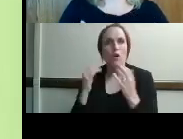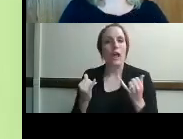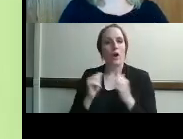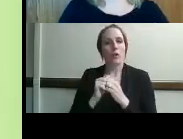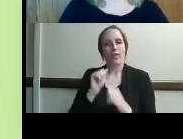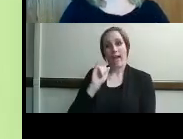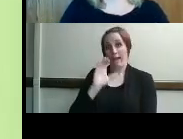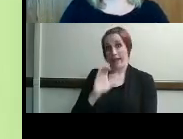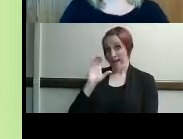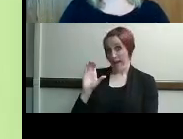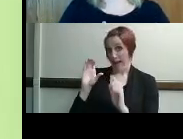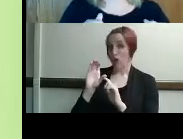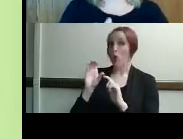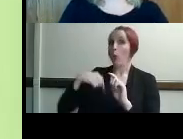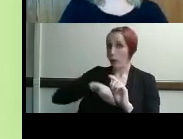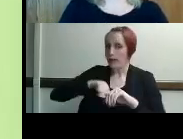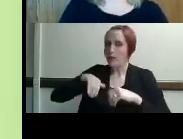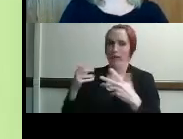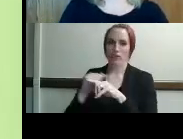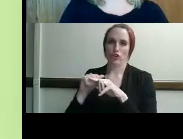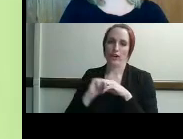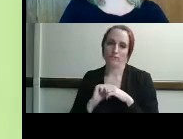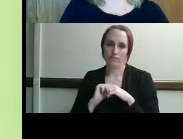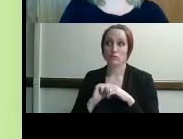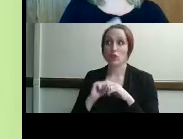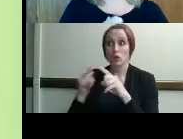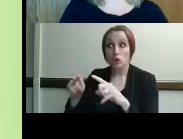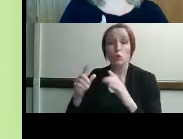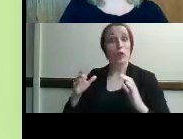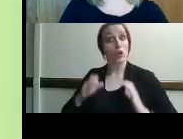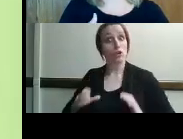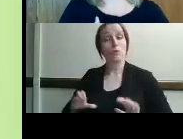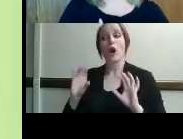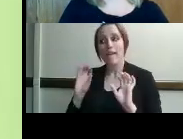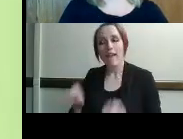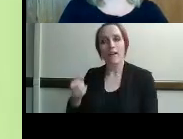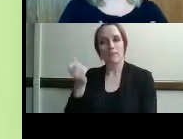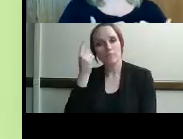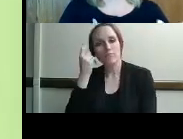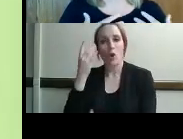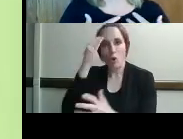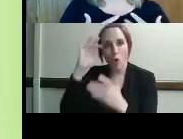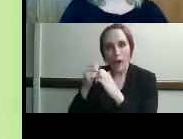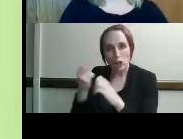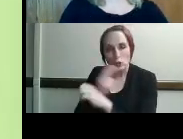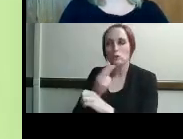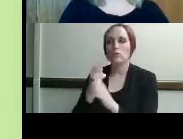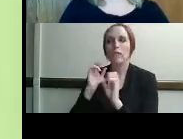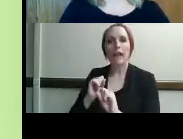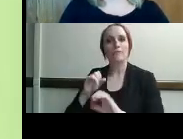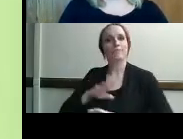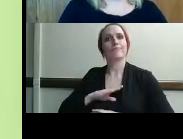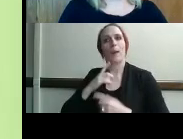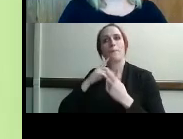training we're making sure that when we leave the consumer they are able to meet their goals and they are able to complete